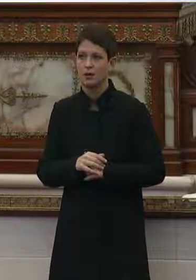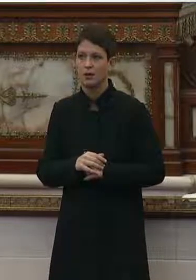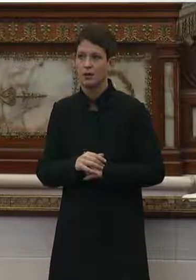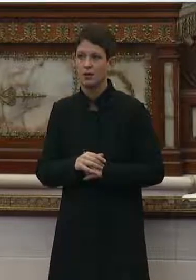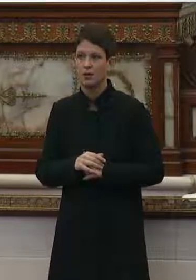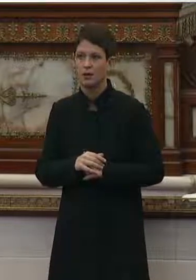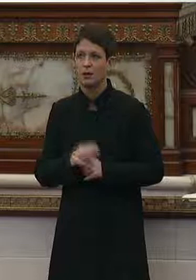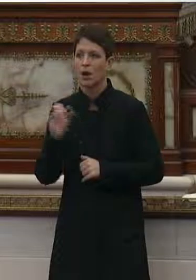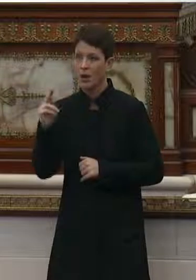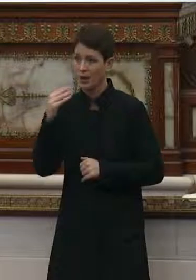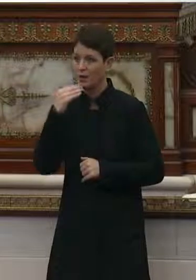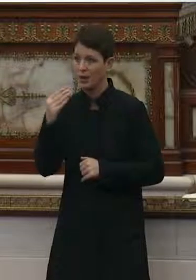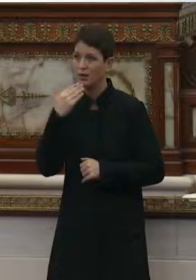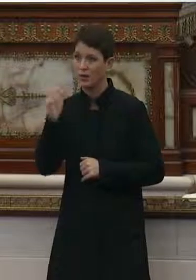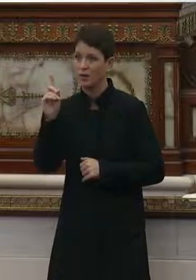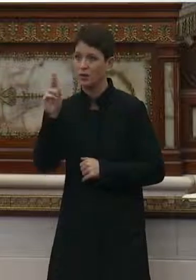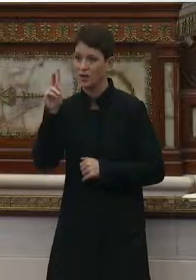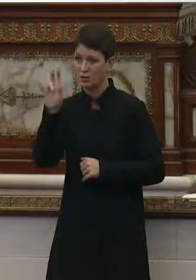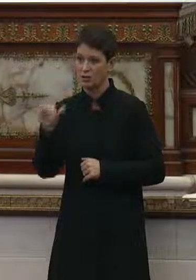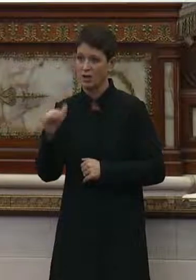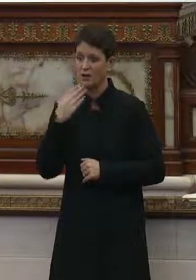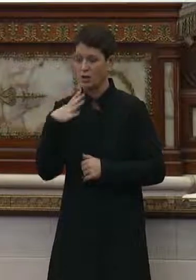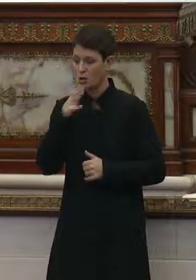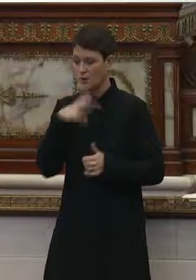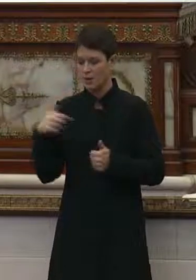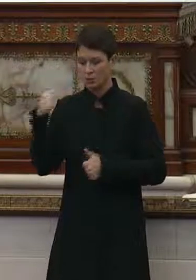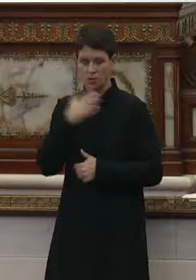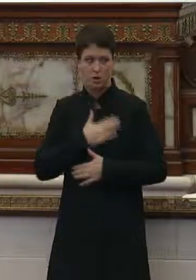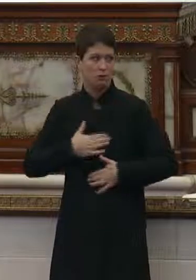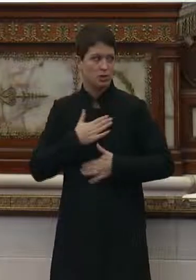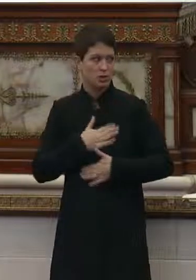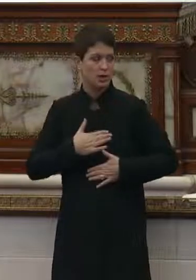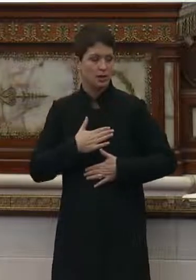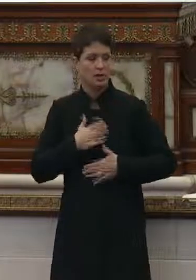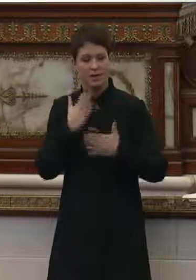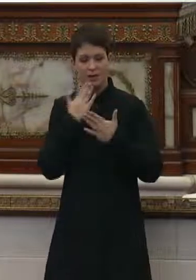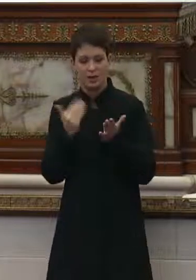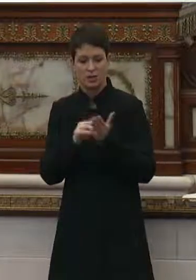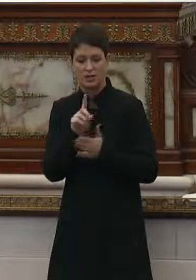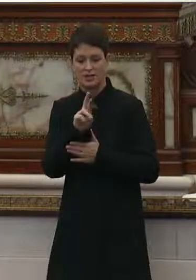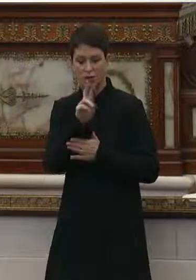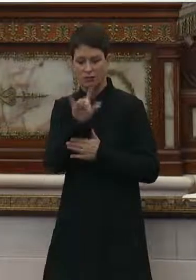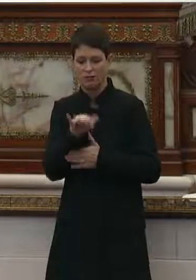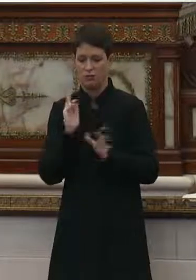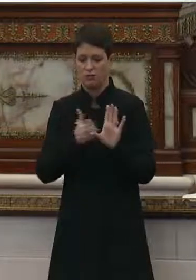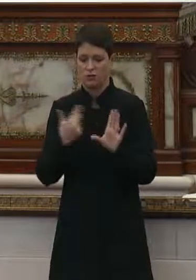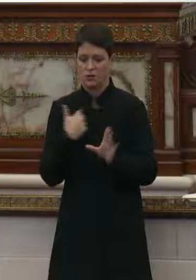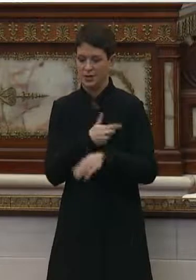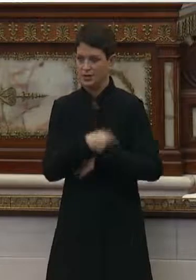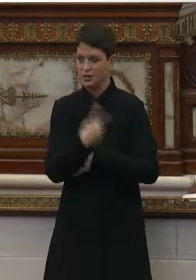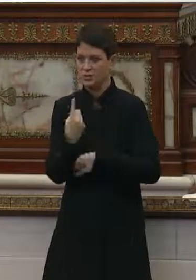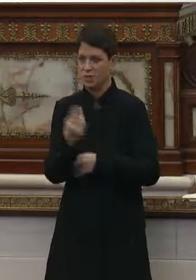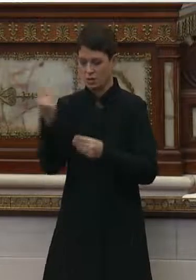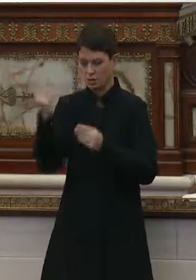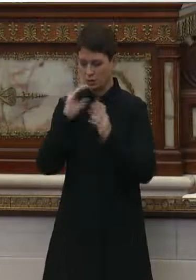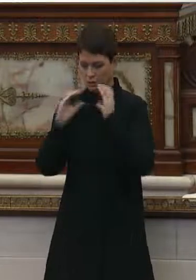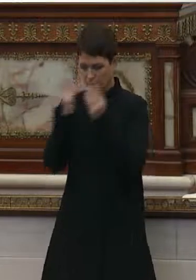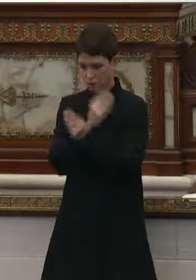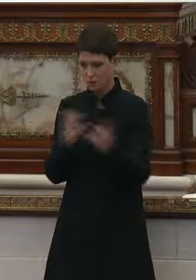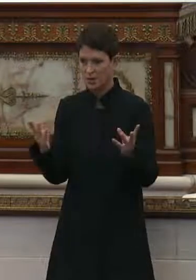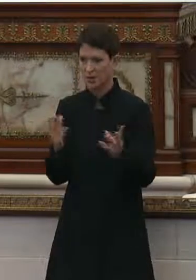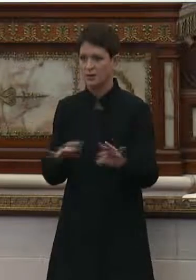Okay. Thank you. Thank you, Dr. Farley. Thank you, Madam Chair. appreciate it. And again, thank you, Dr. Farley, for being here today to communicate some